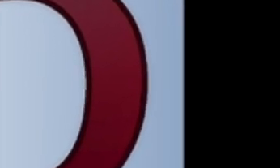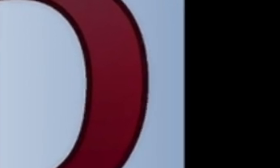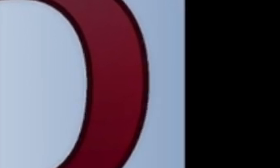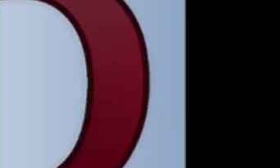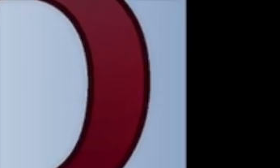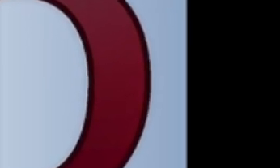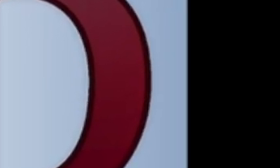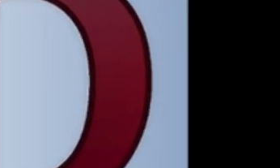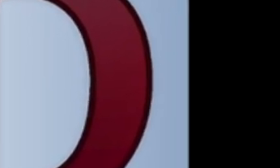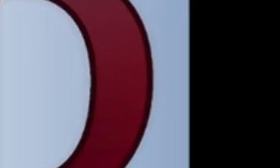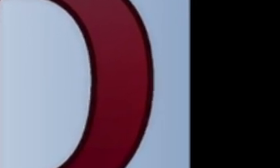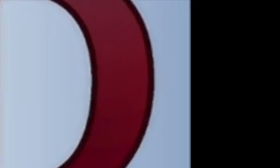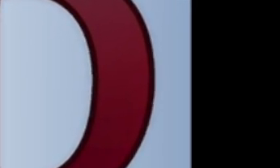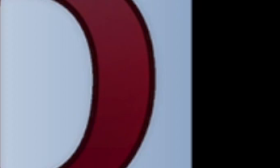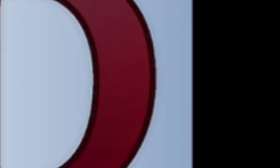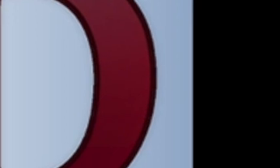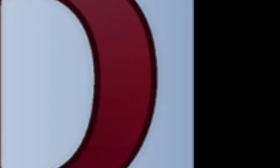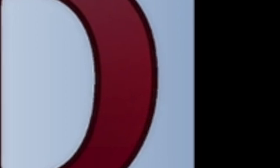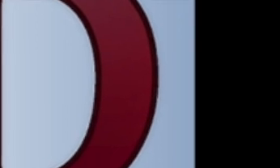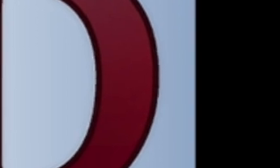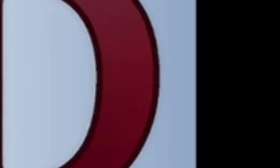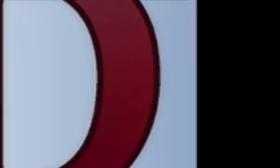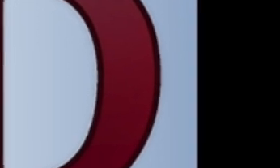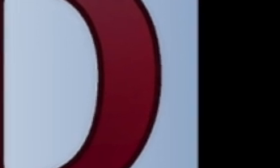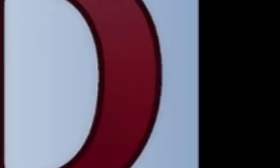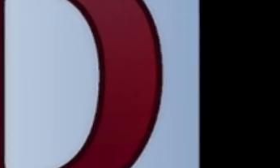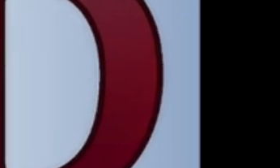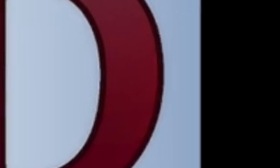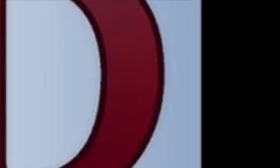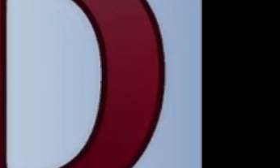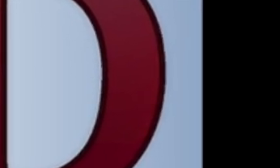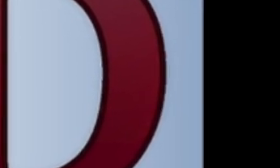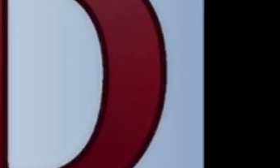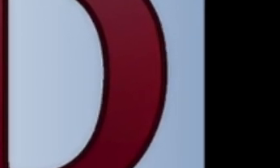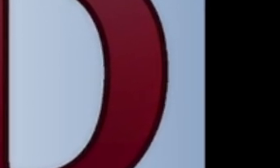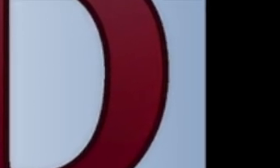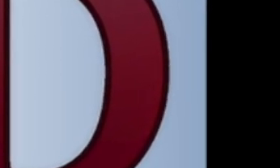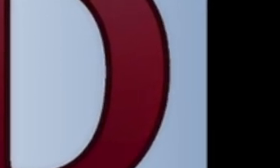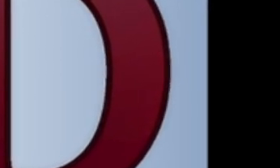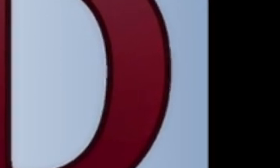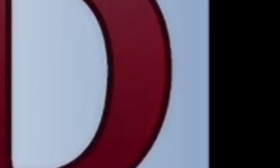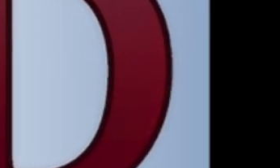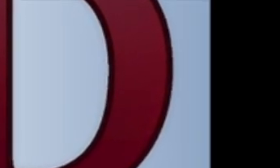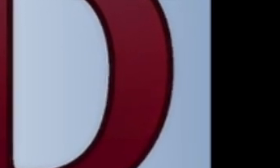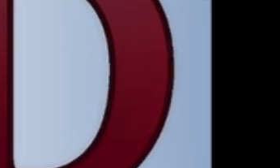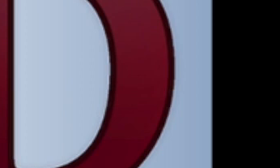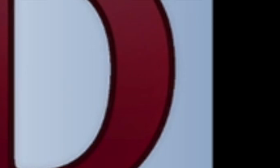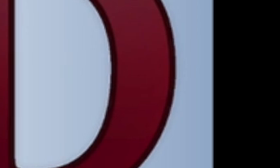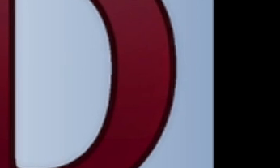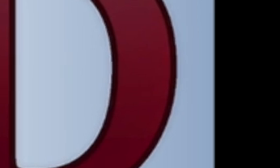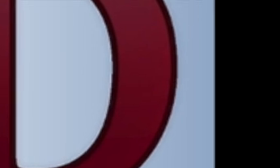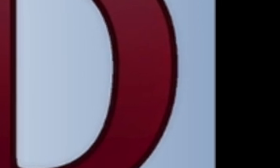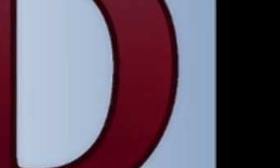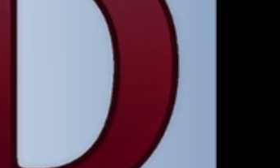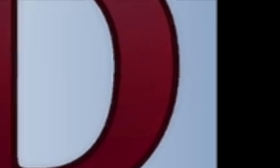programs. Without further ado, let's embark on this inspiring journey together as we delve into the world of disability programs and